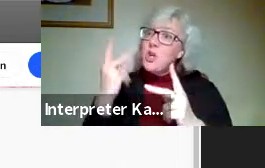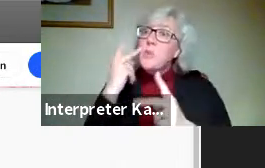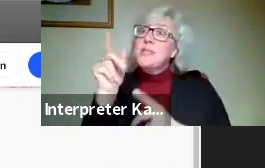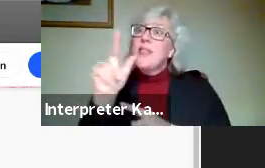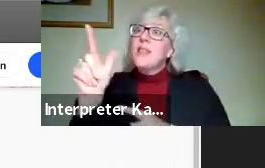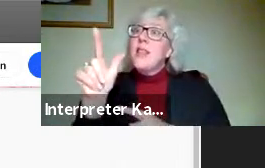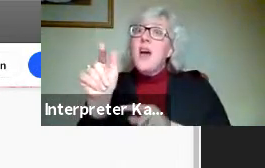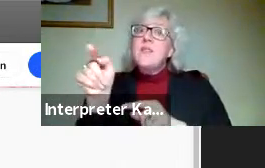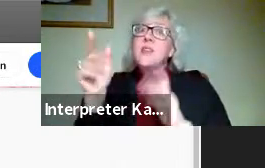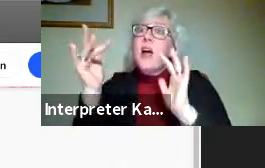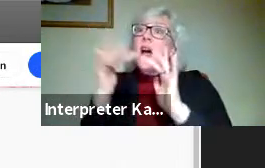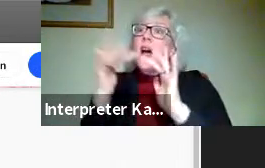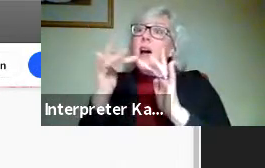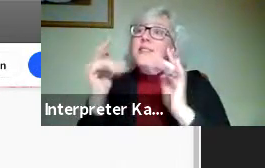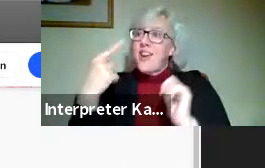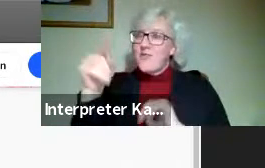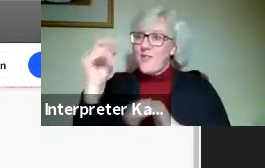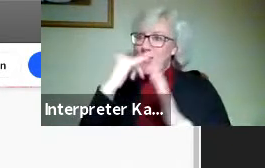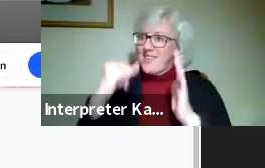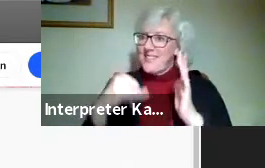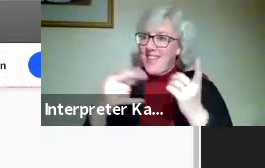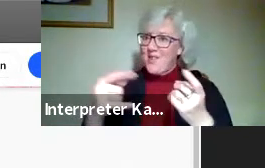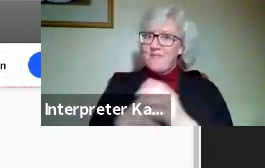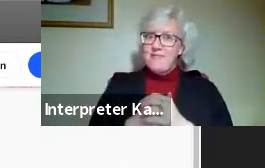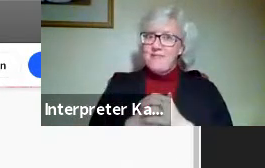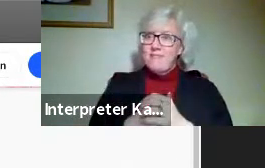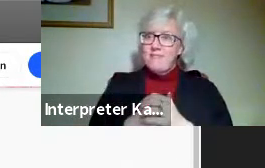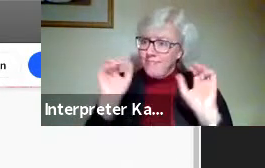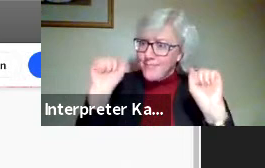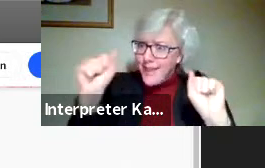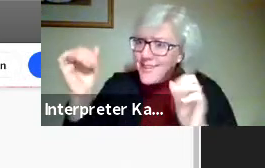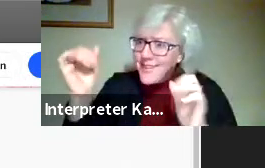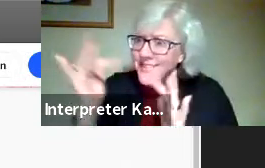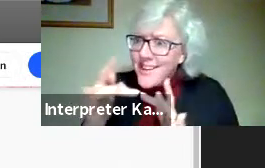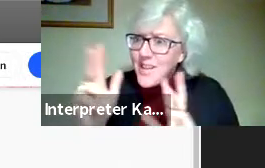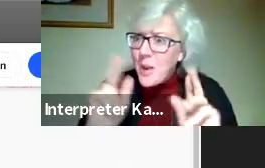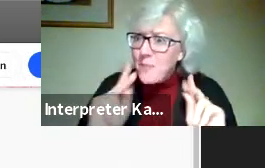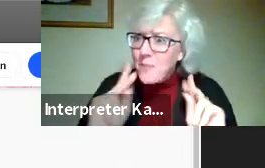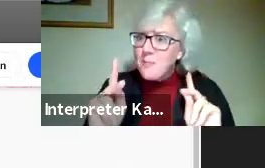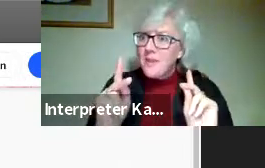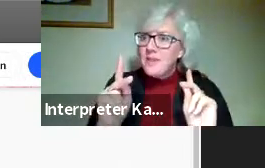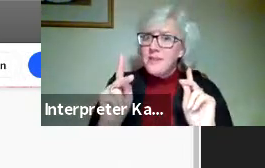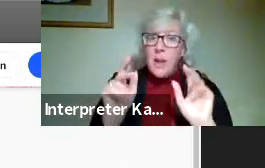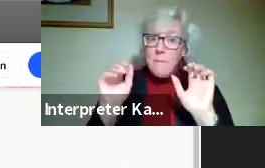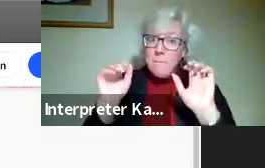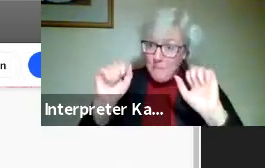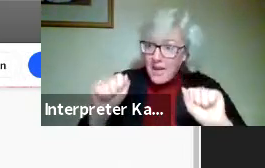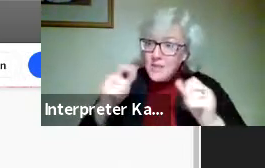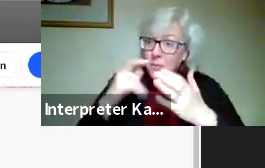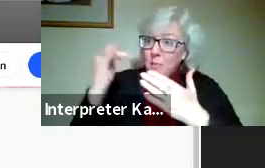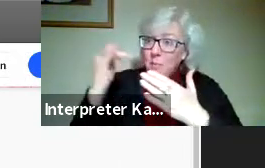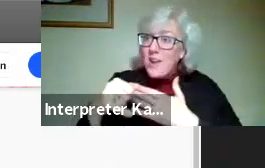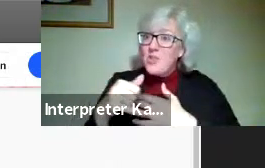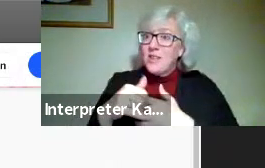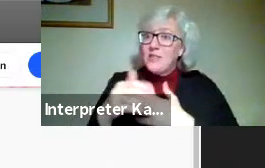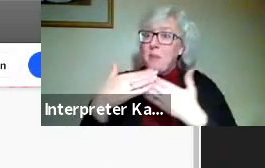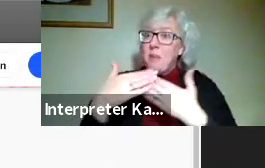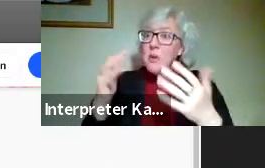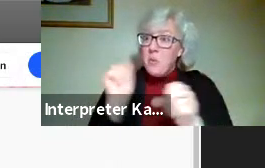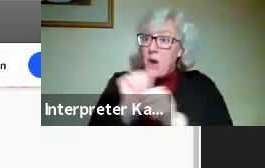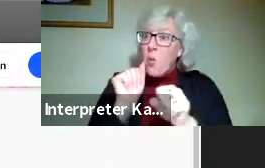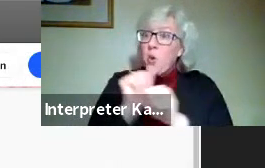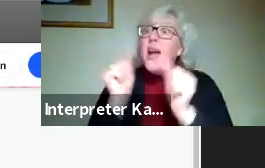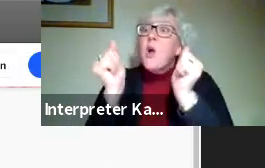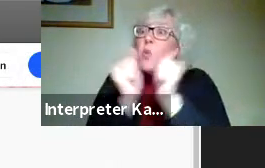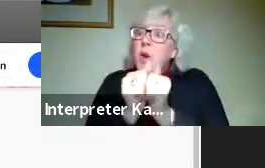left, the contact information for the designer, they can be contacted by people over potential projects that they may want to work on